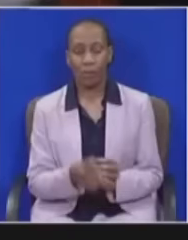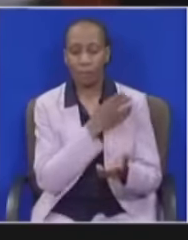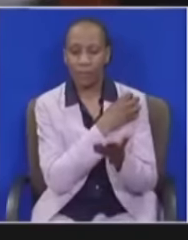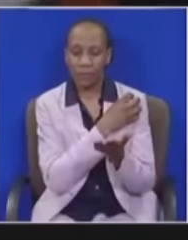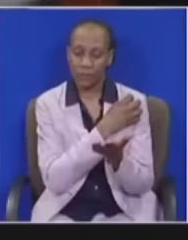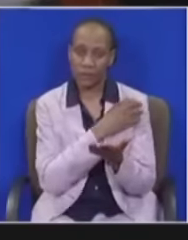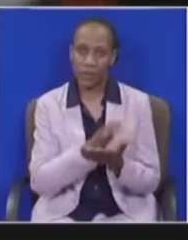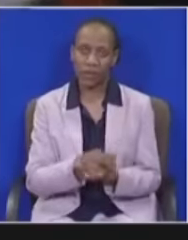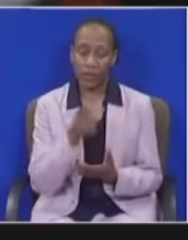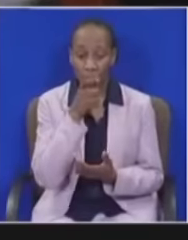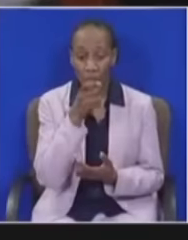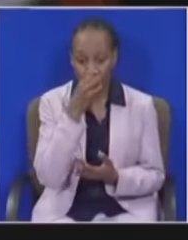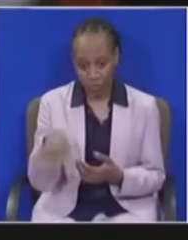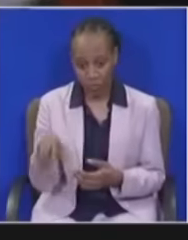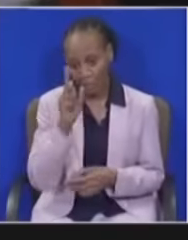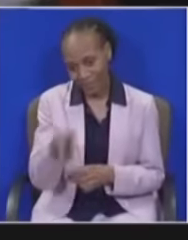you have to withdraw this.